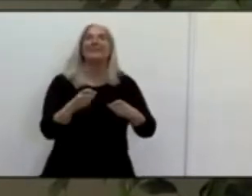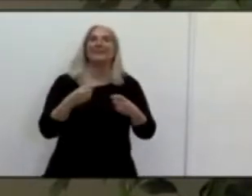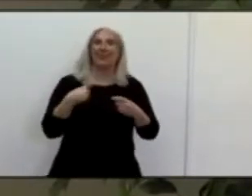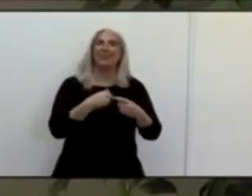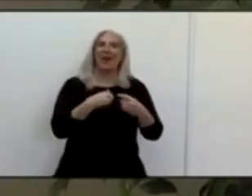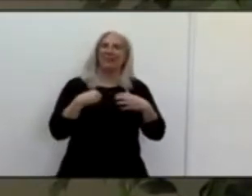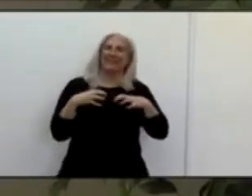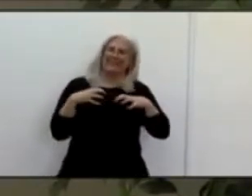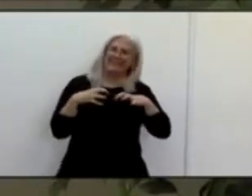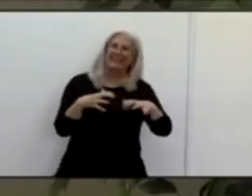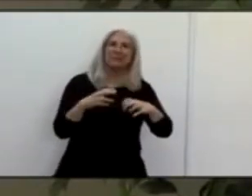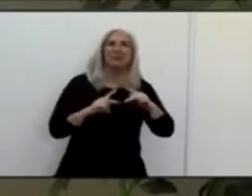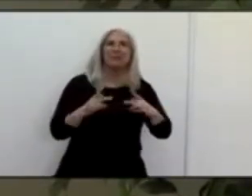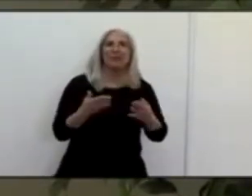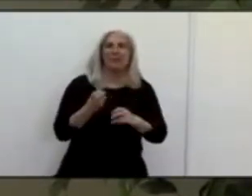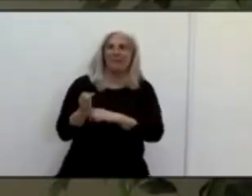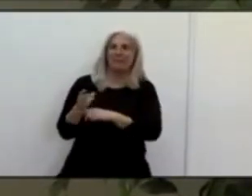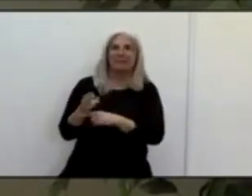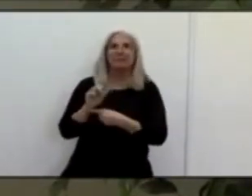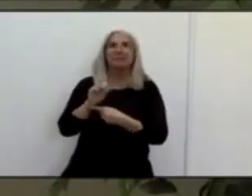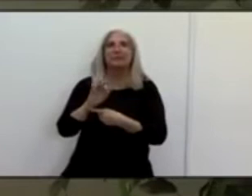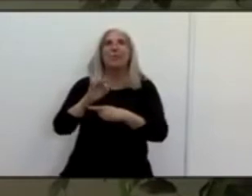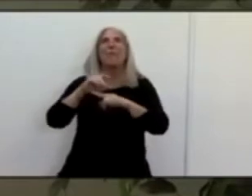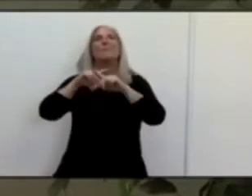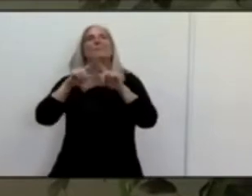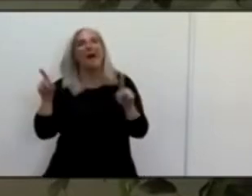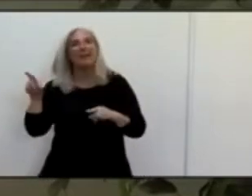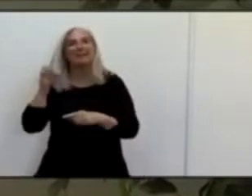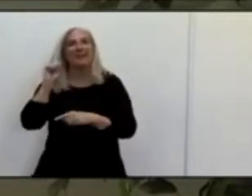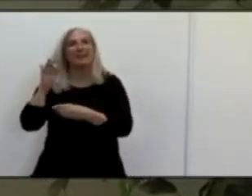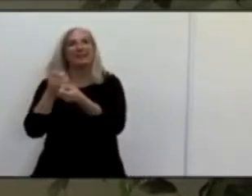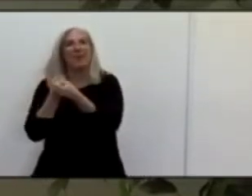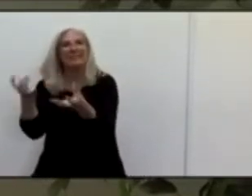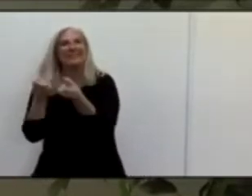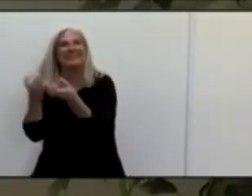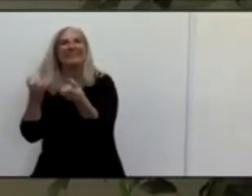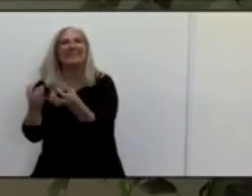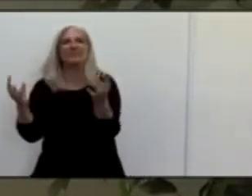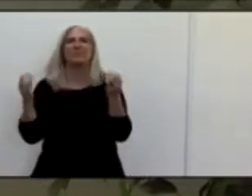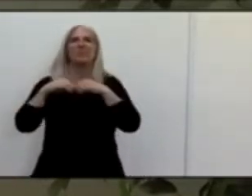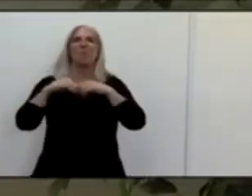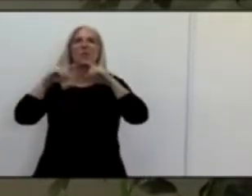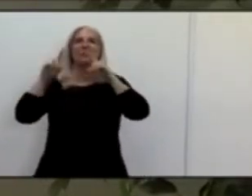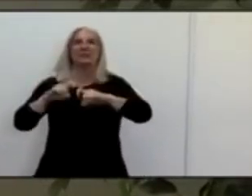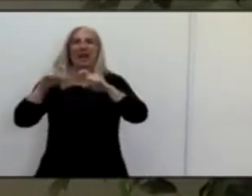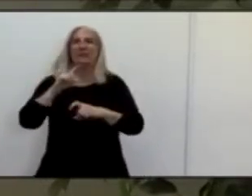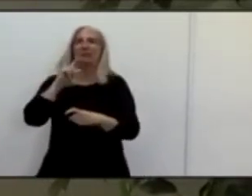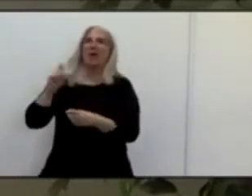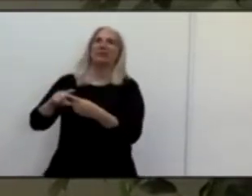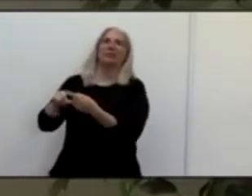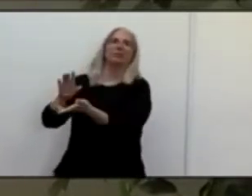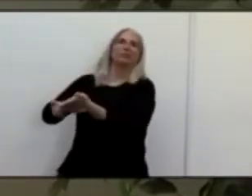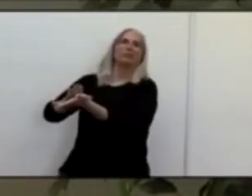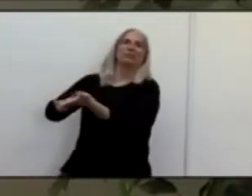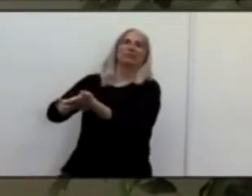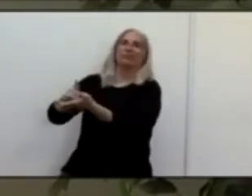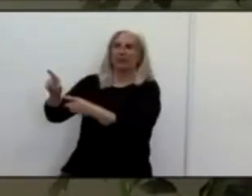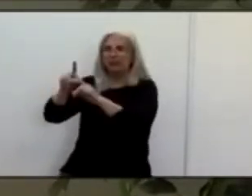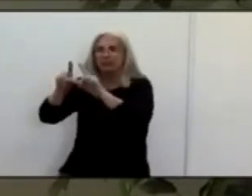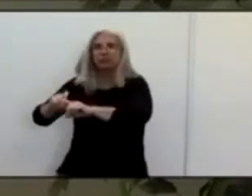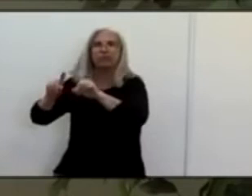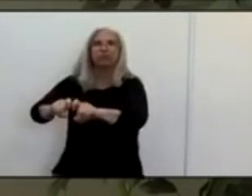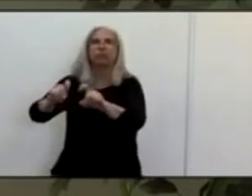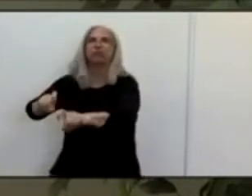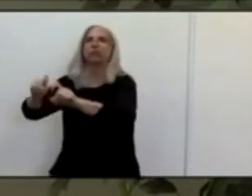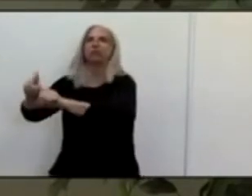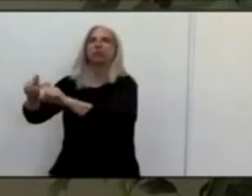of San Francisco for being so committed and making testing part of their weekly routine, their regular routine. And that's really what has put